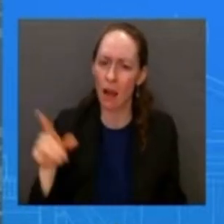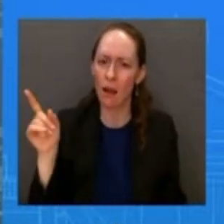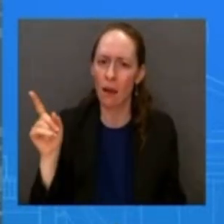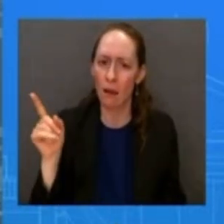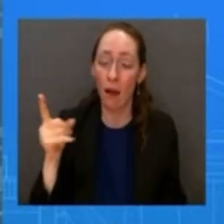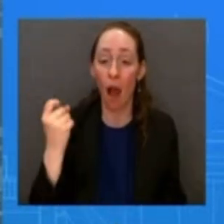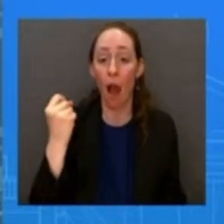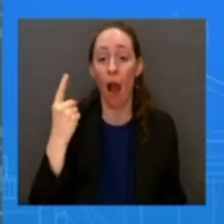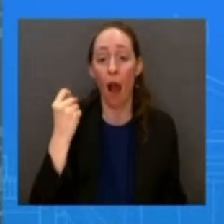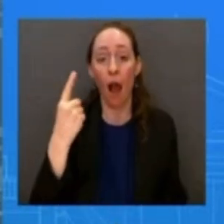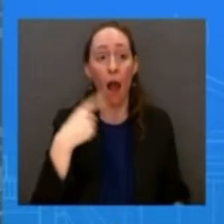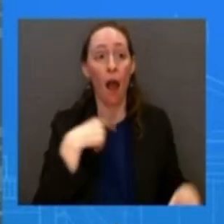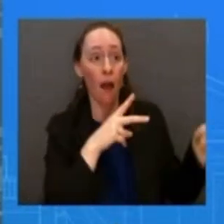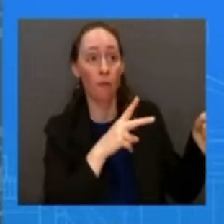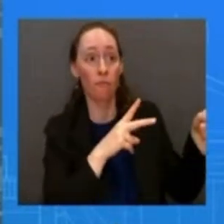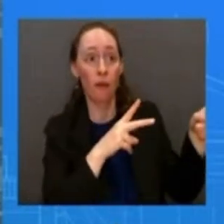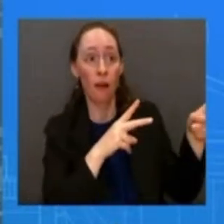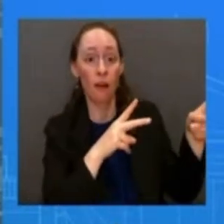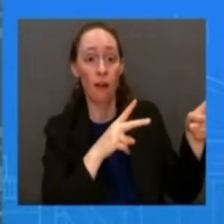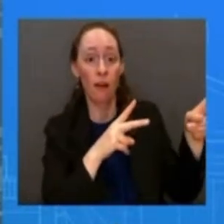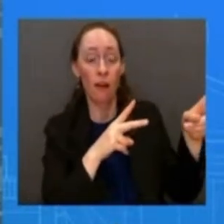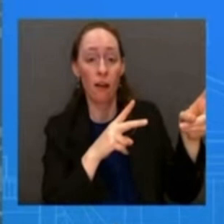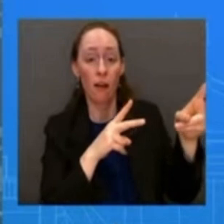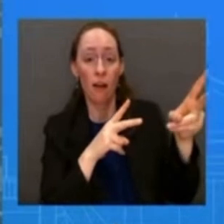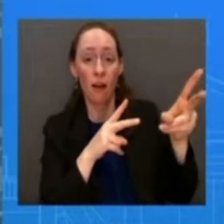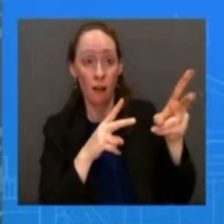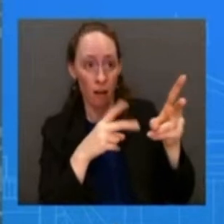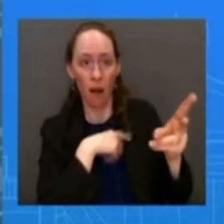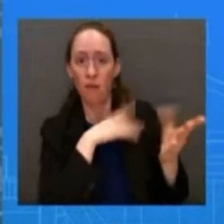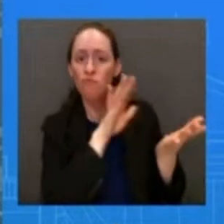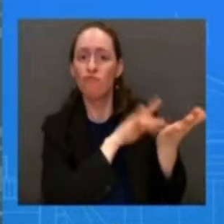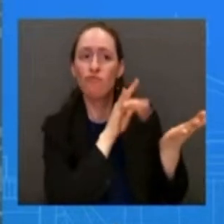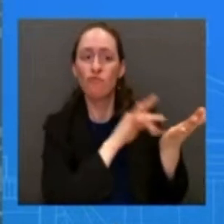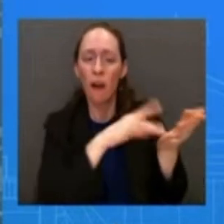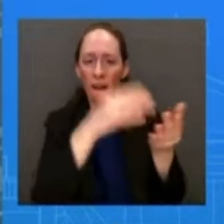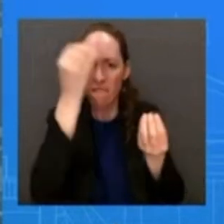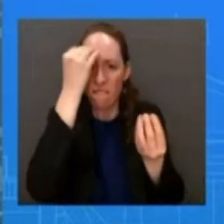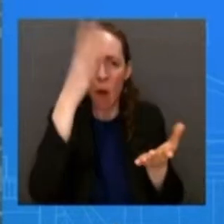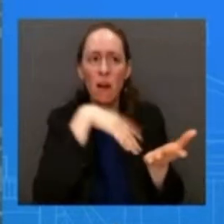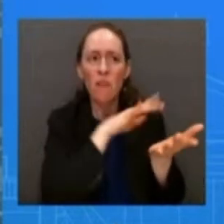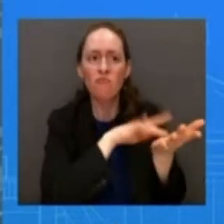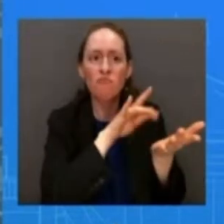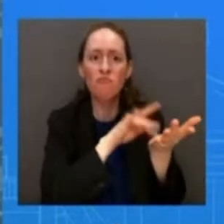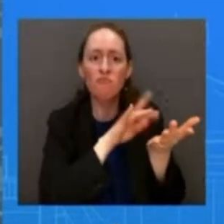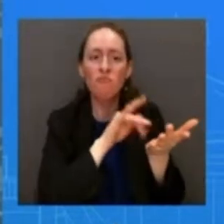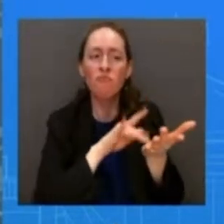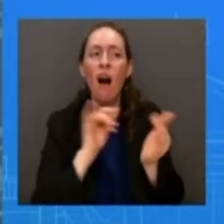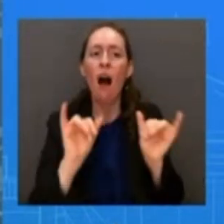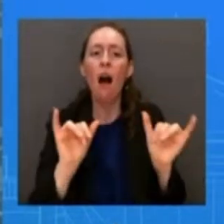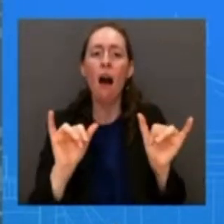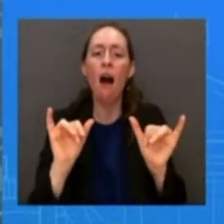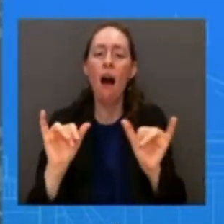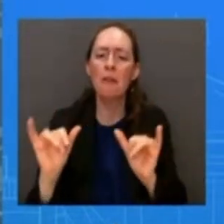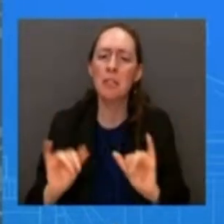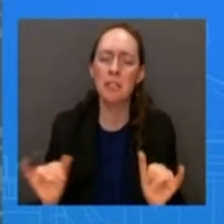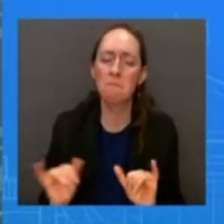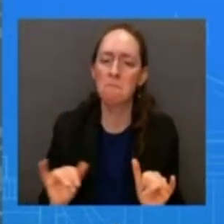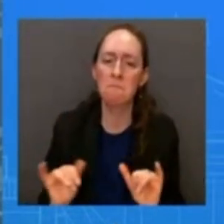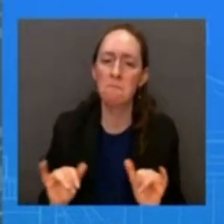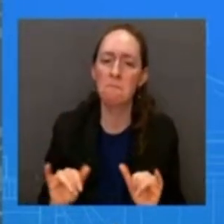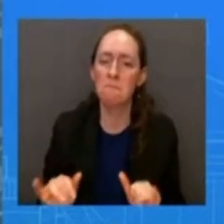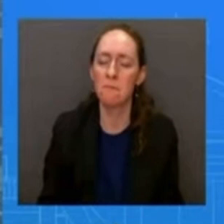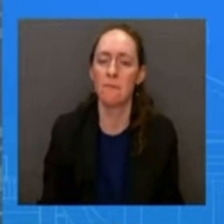our security data on the ground and learn from the chinese surveillance balloon that's what we were able to do